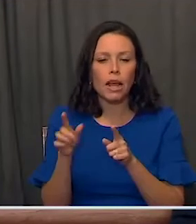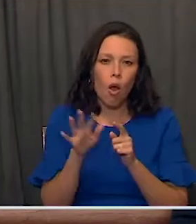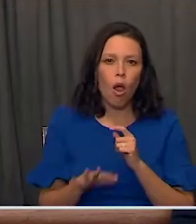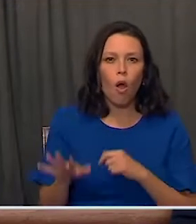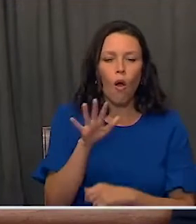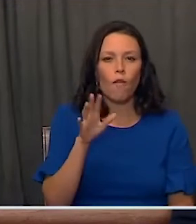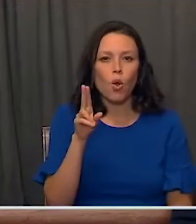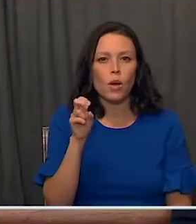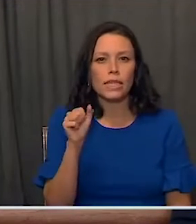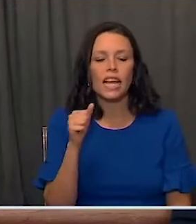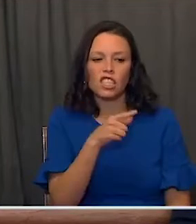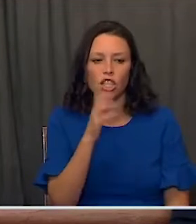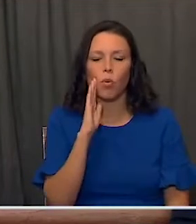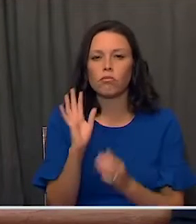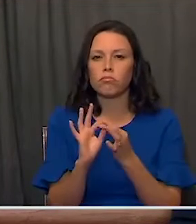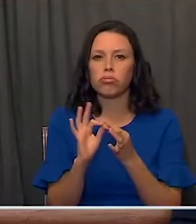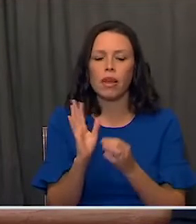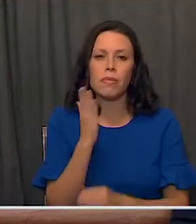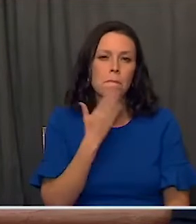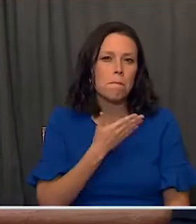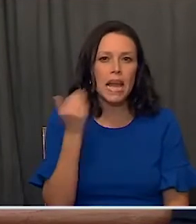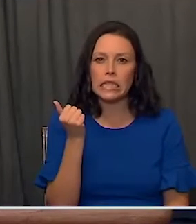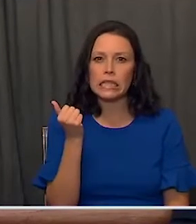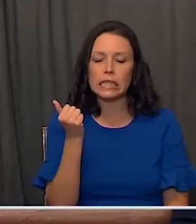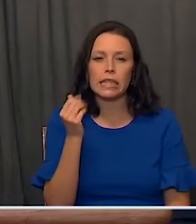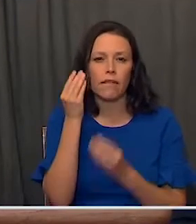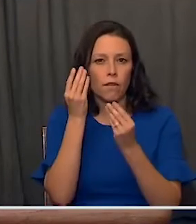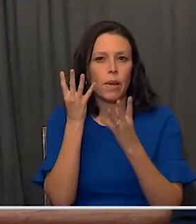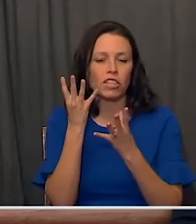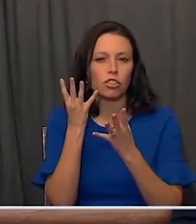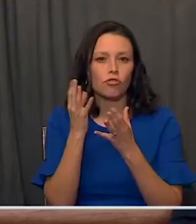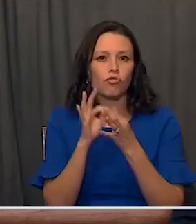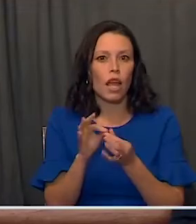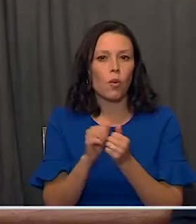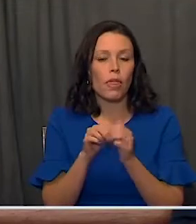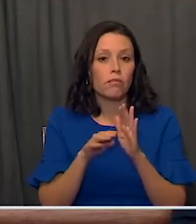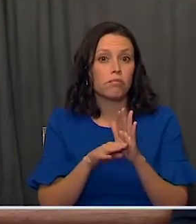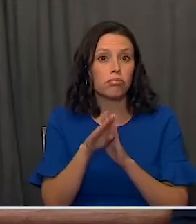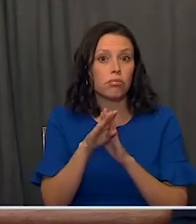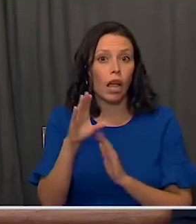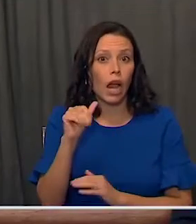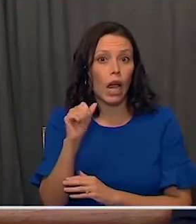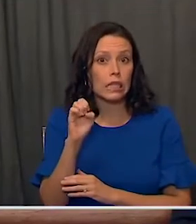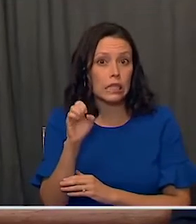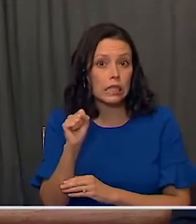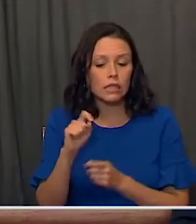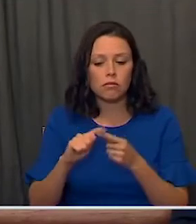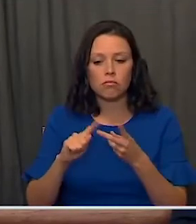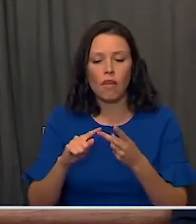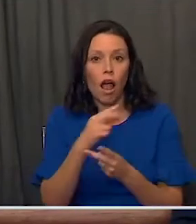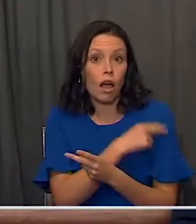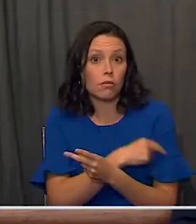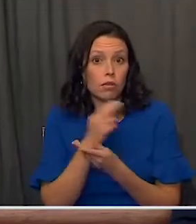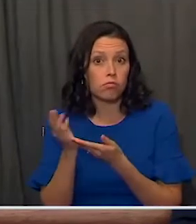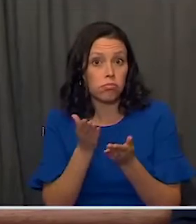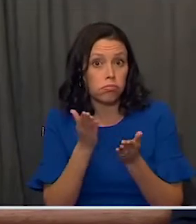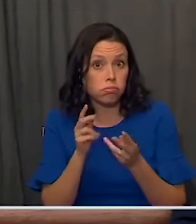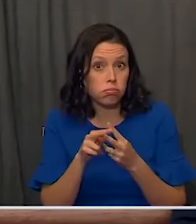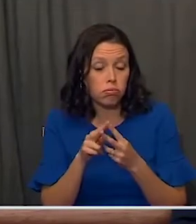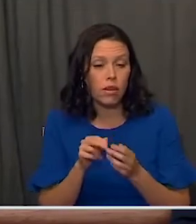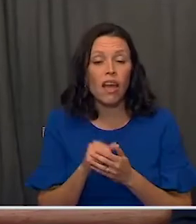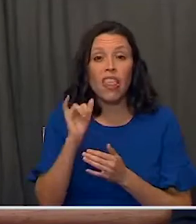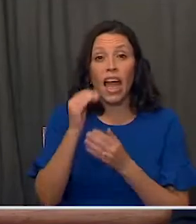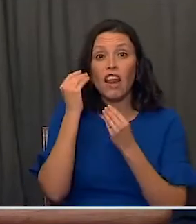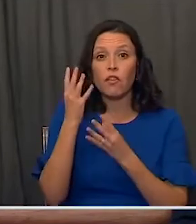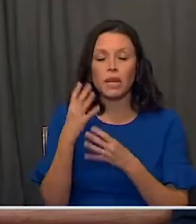across the country. And she'll give you our very best our very best information on rising cases and hospitalizations. That information